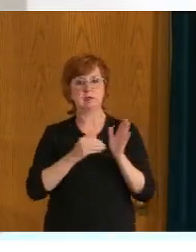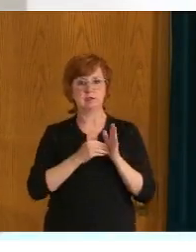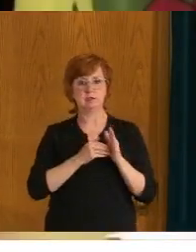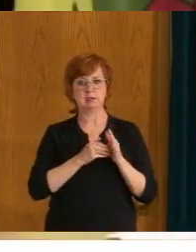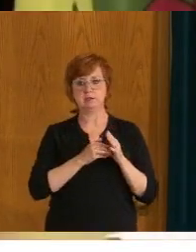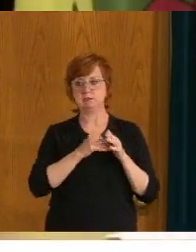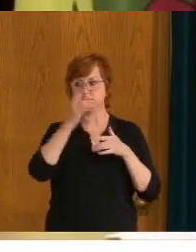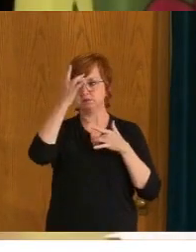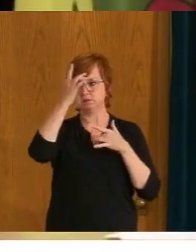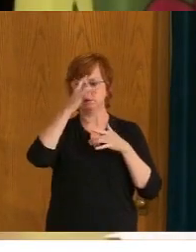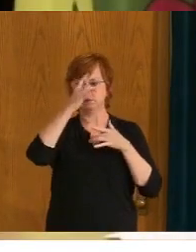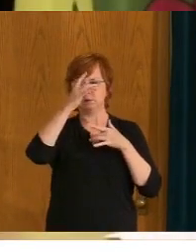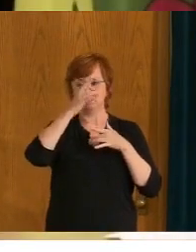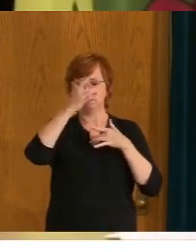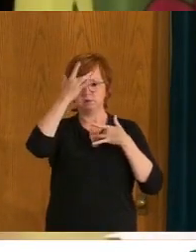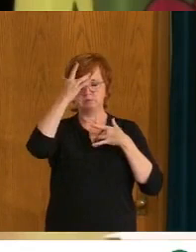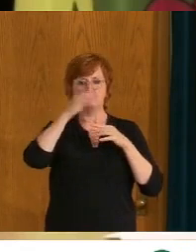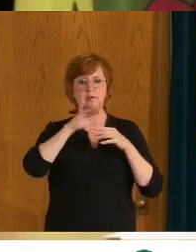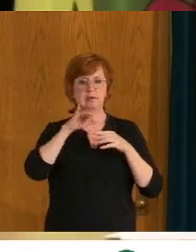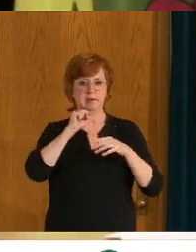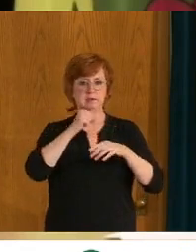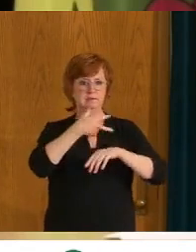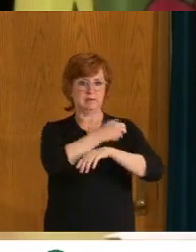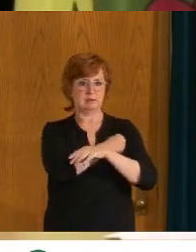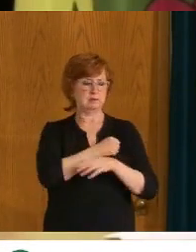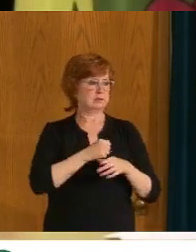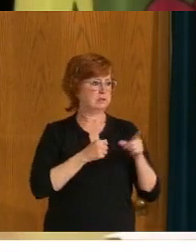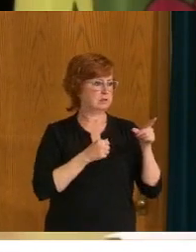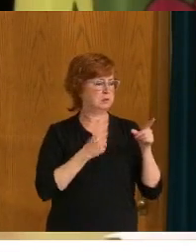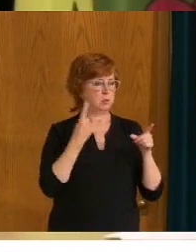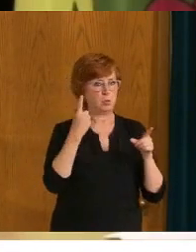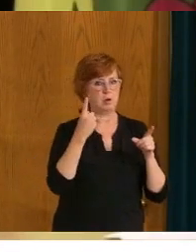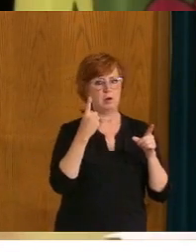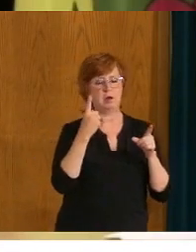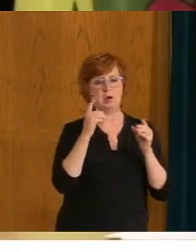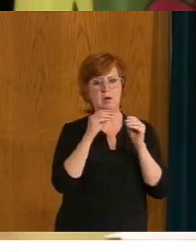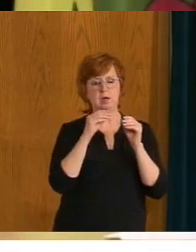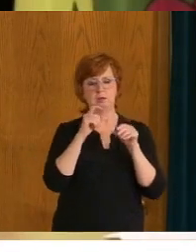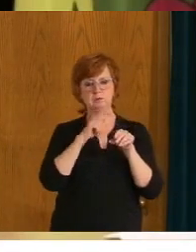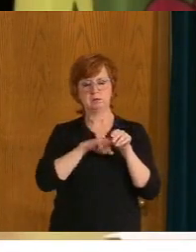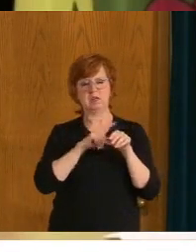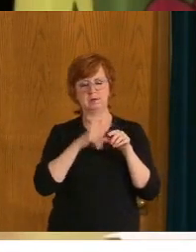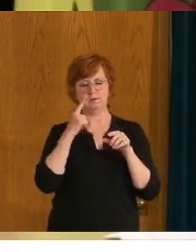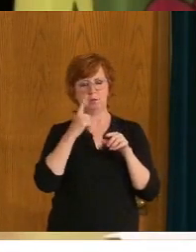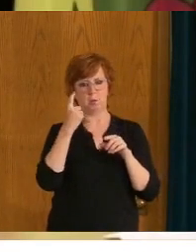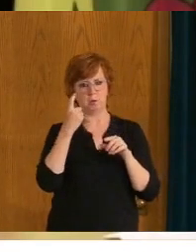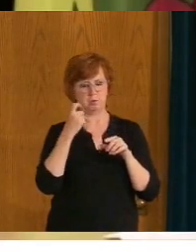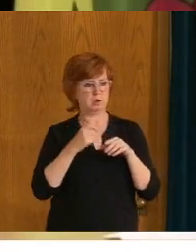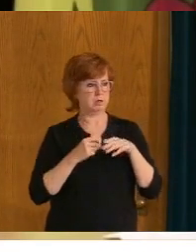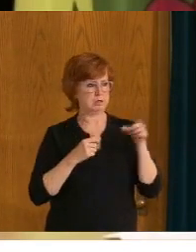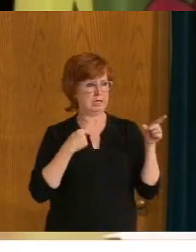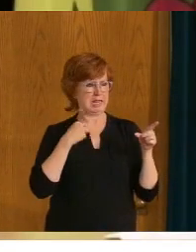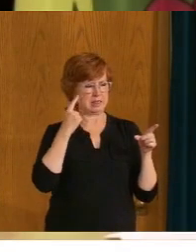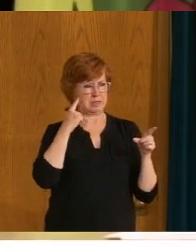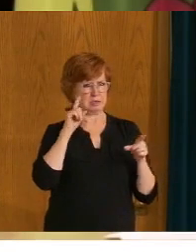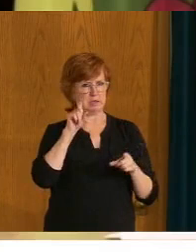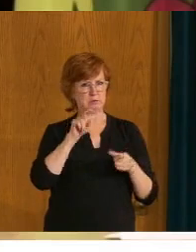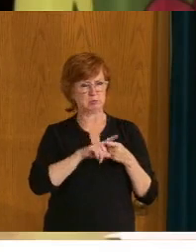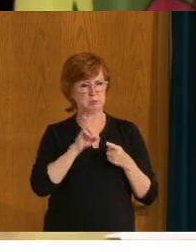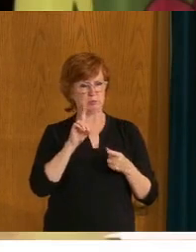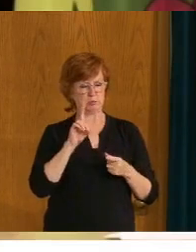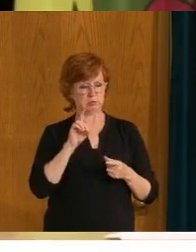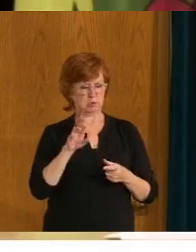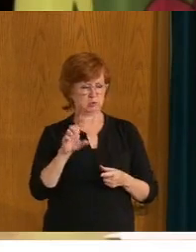We have time for an additional question in the room. Arthur. Yeah, believe from Dr. Shahab. Uh,